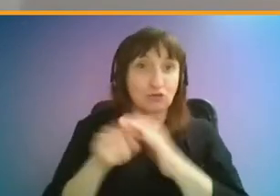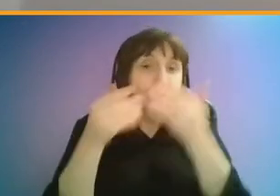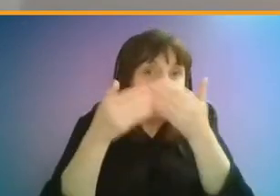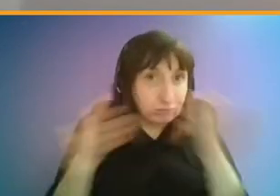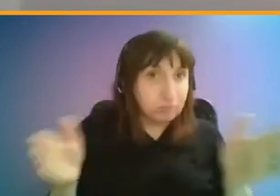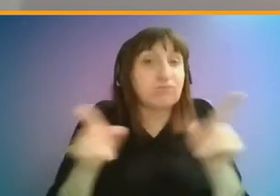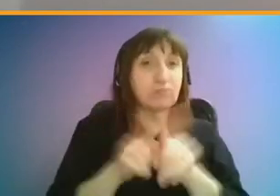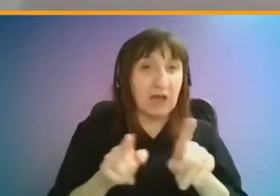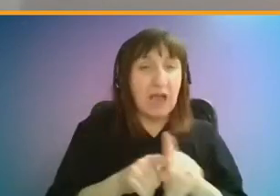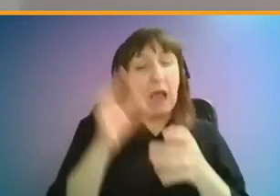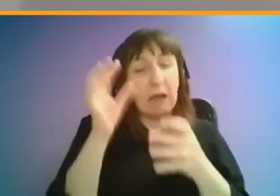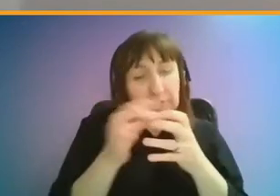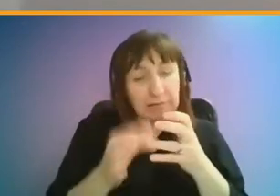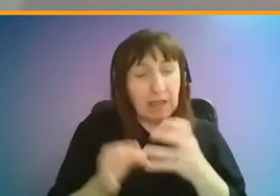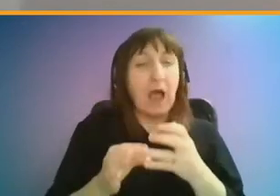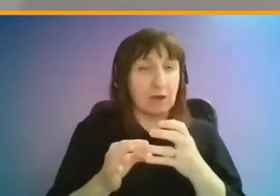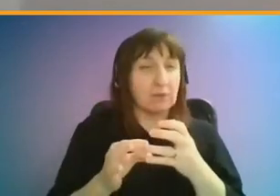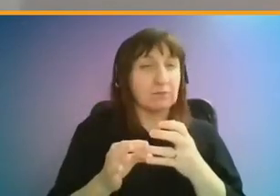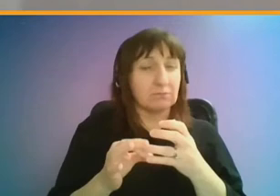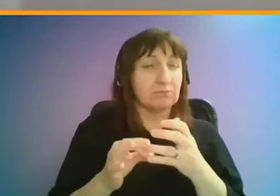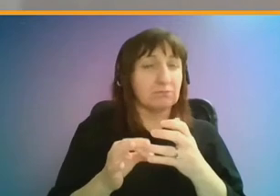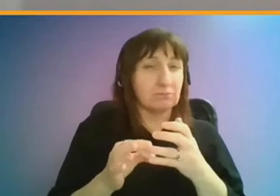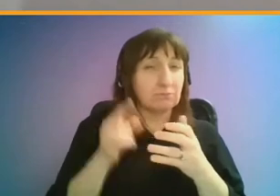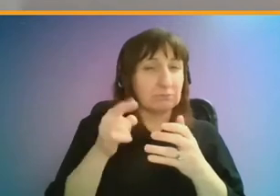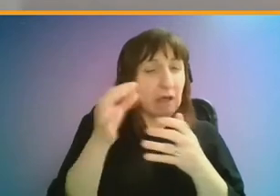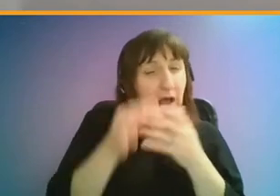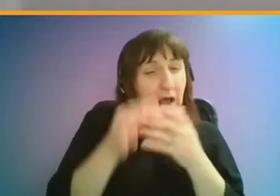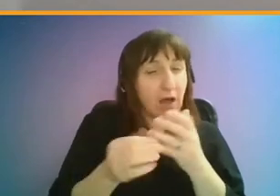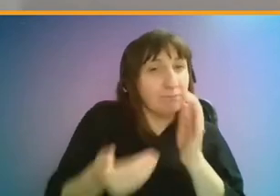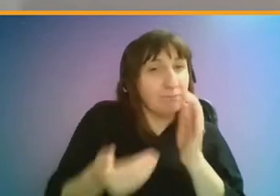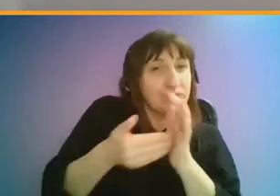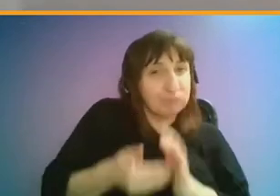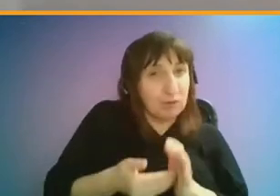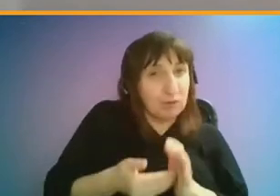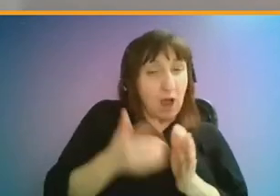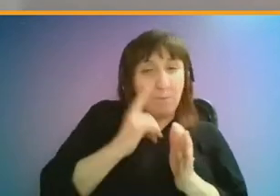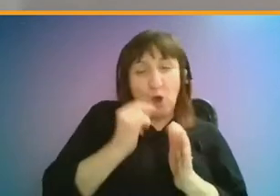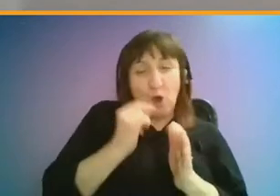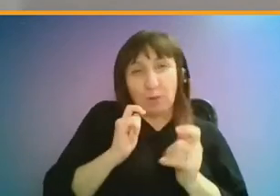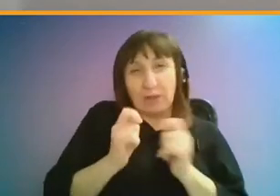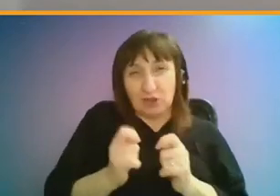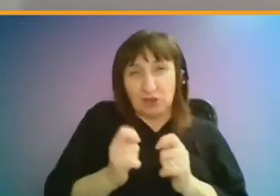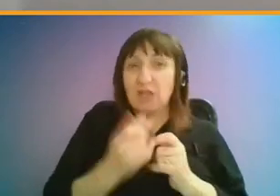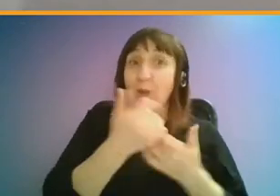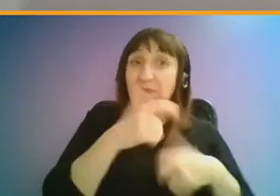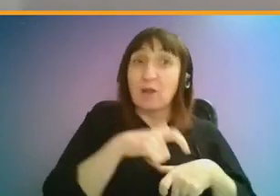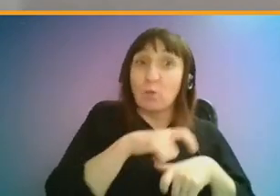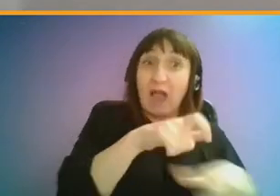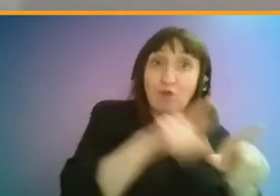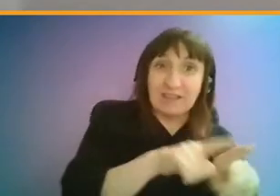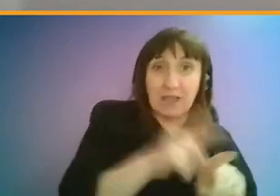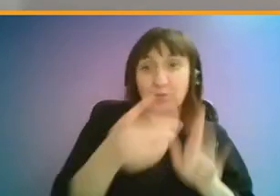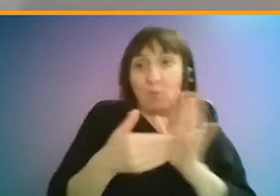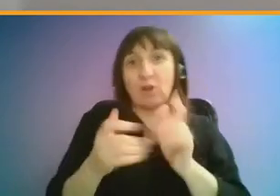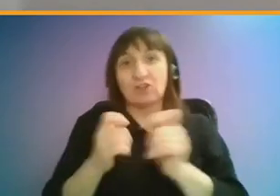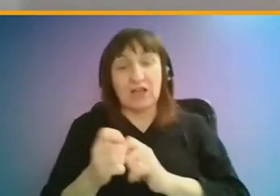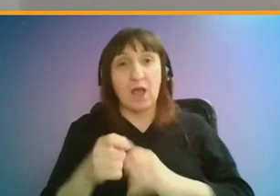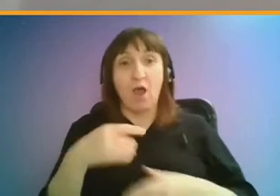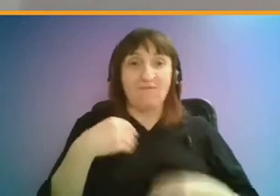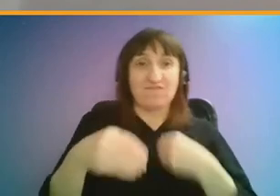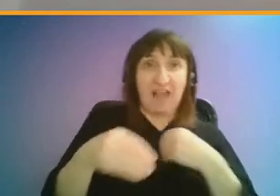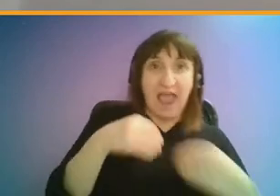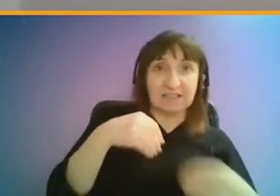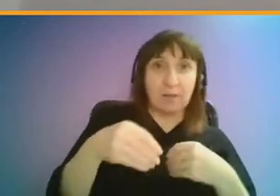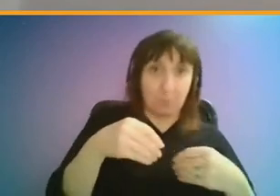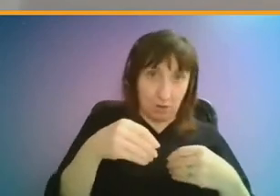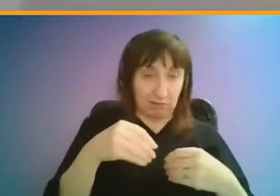So keeping all these different aspects that are possibly going to change, some things will remain the same, some things will change, so that the flexible transport network will be